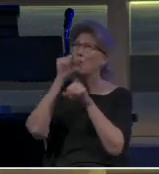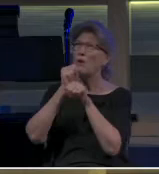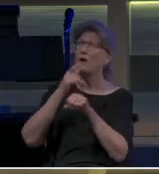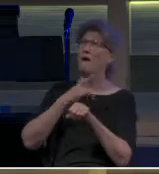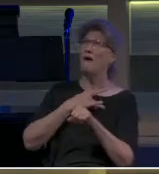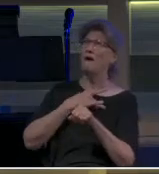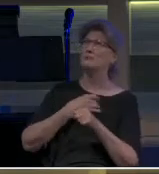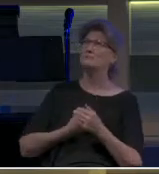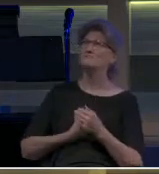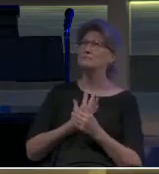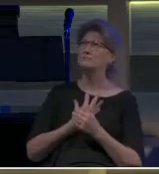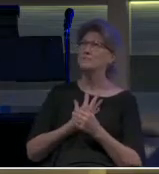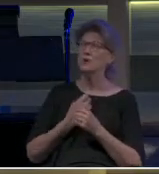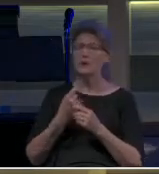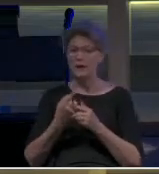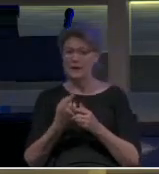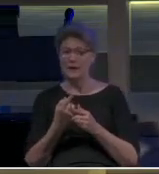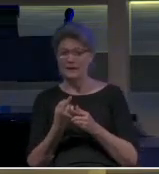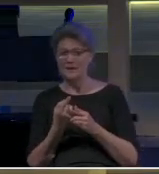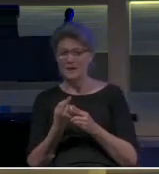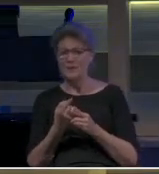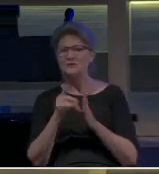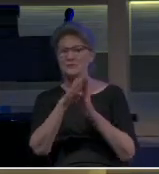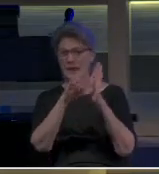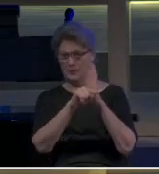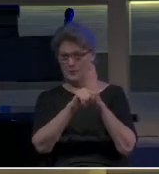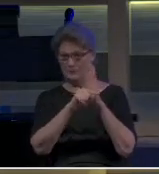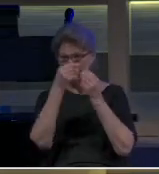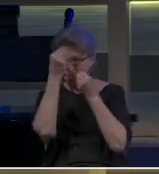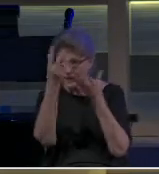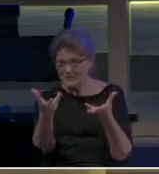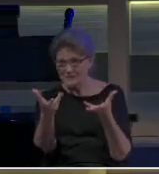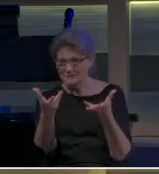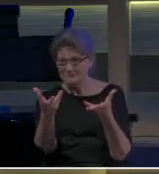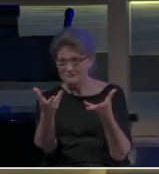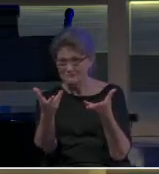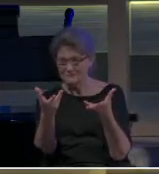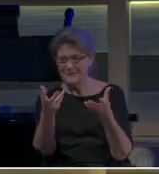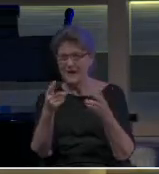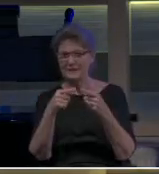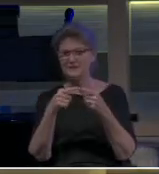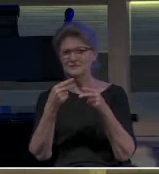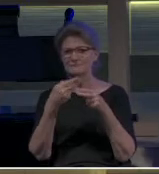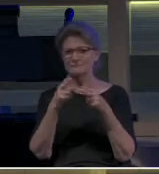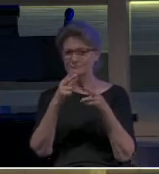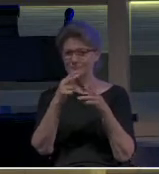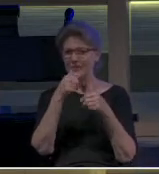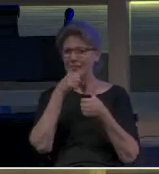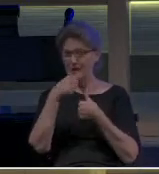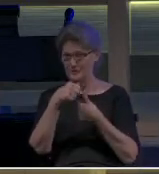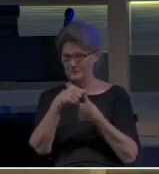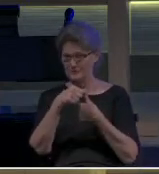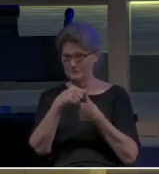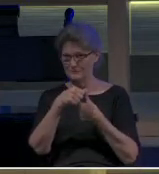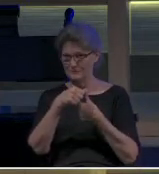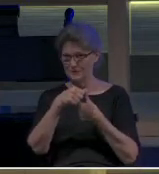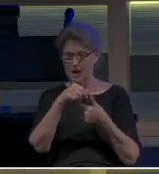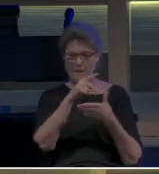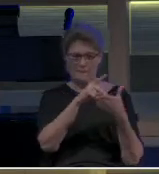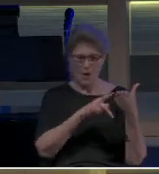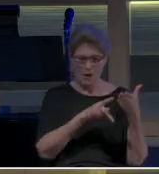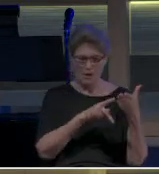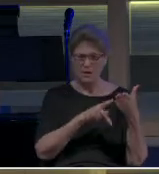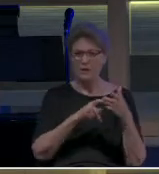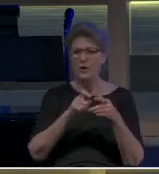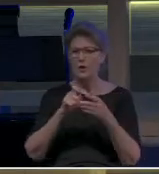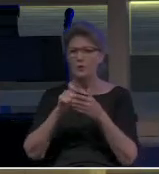And so with that, let me give you some background information on this very short letter, the letter of Paul to